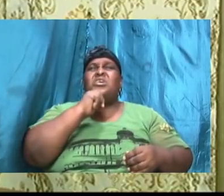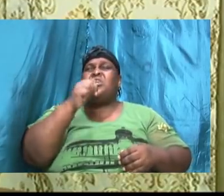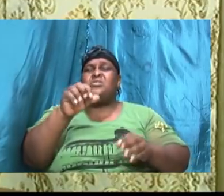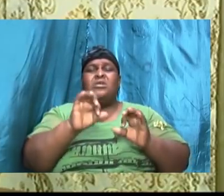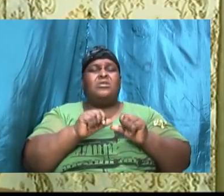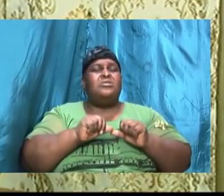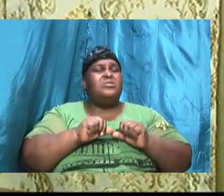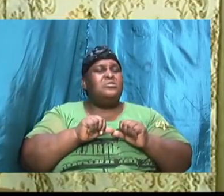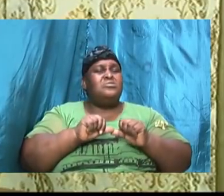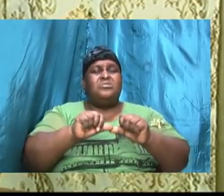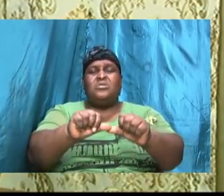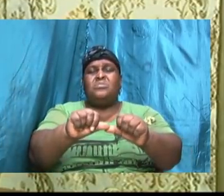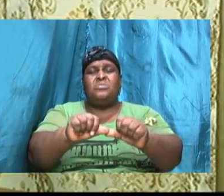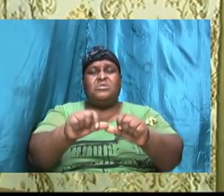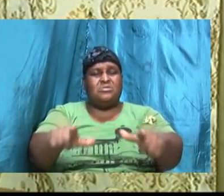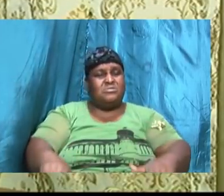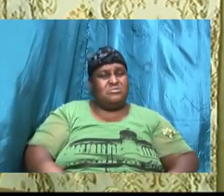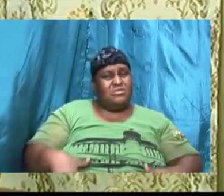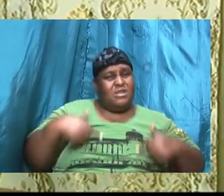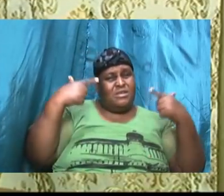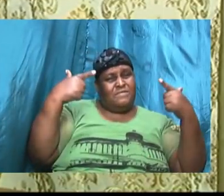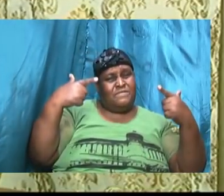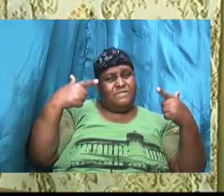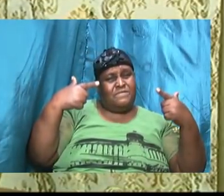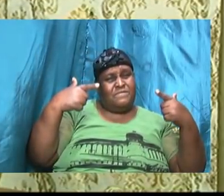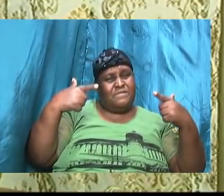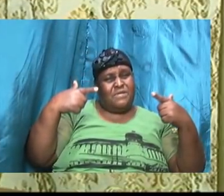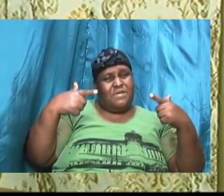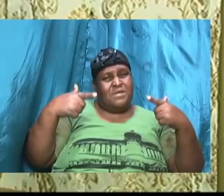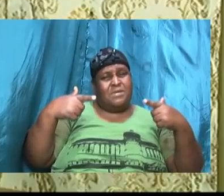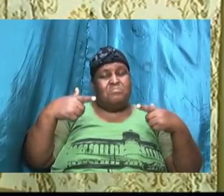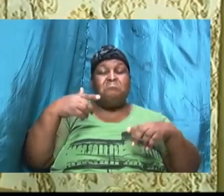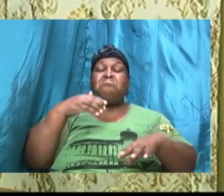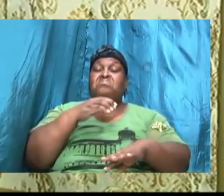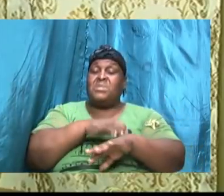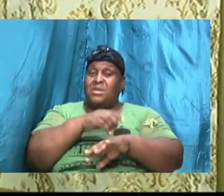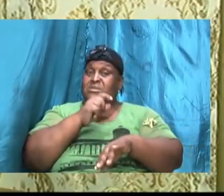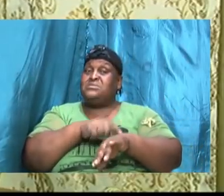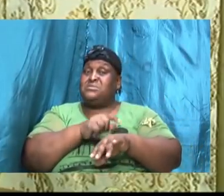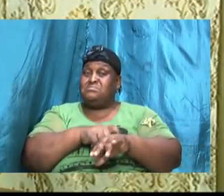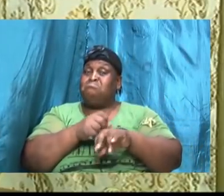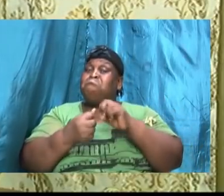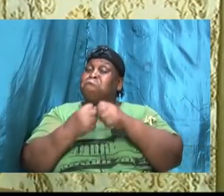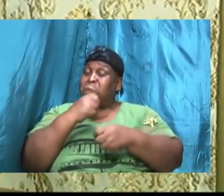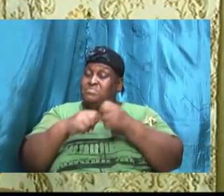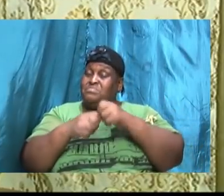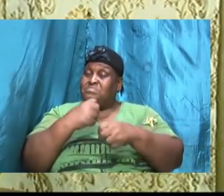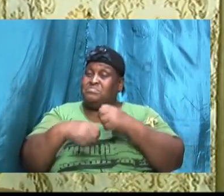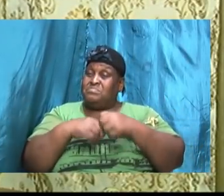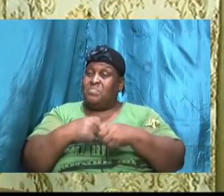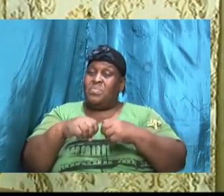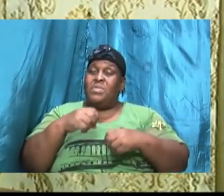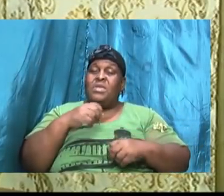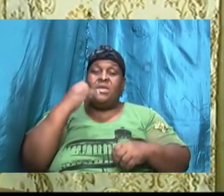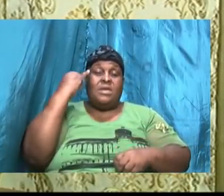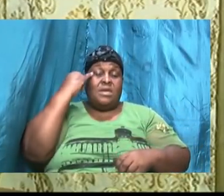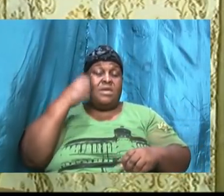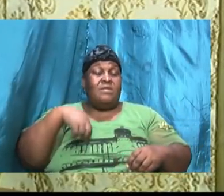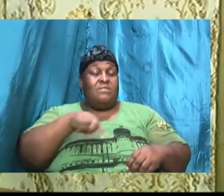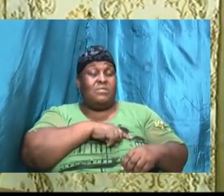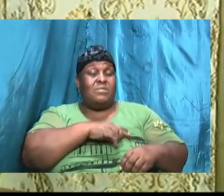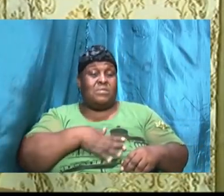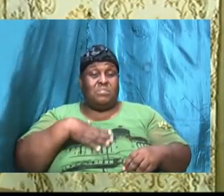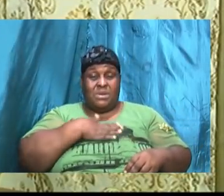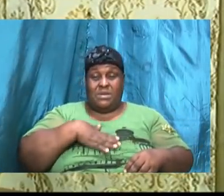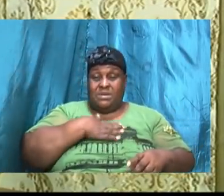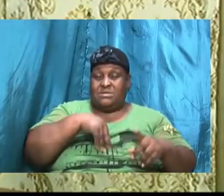to walk this path. At times it might be difficult but if we are going to please the Lord